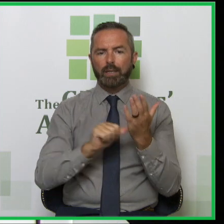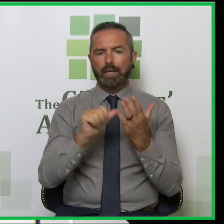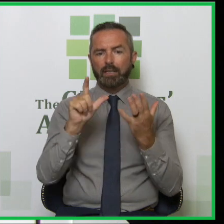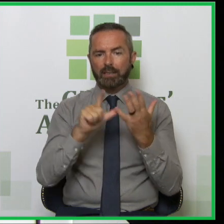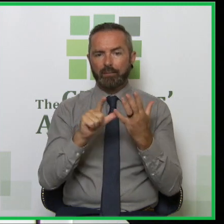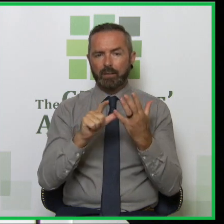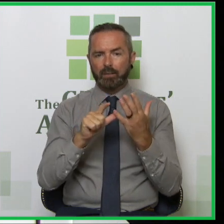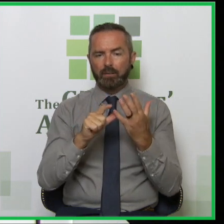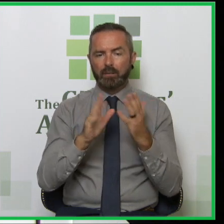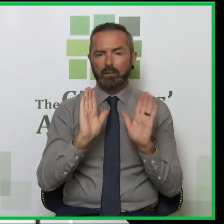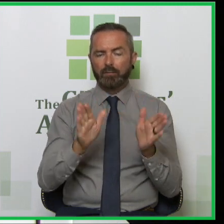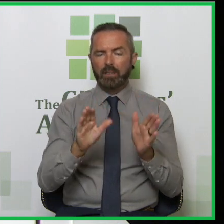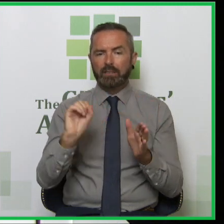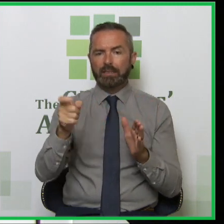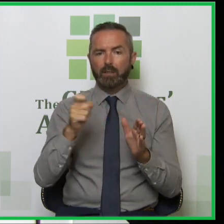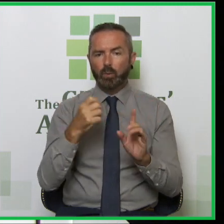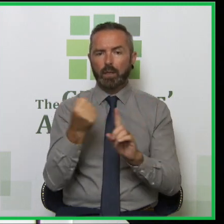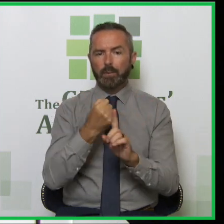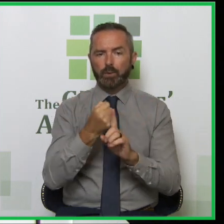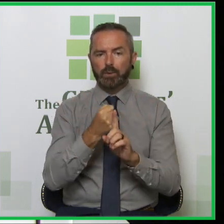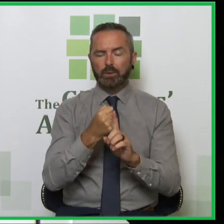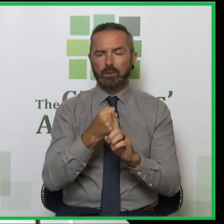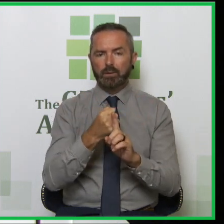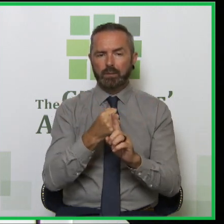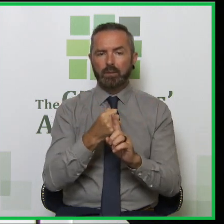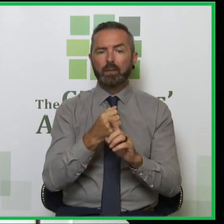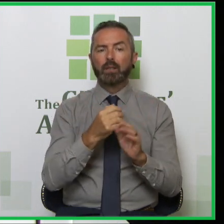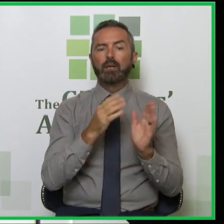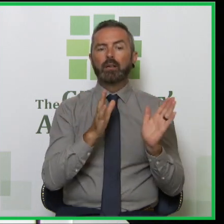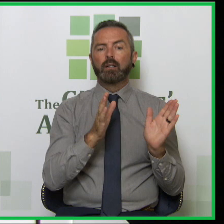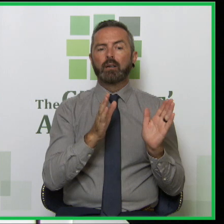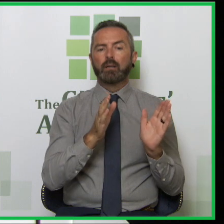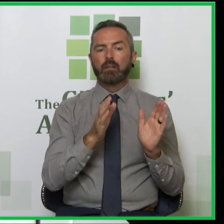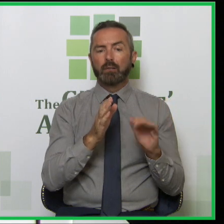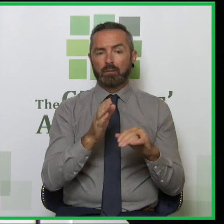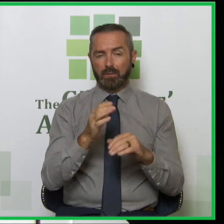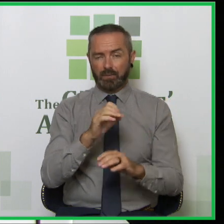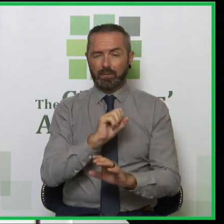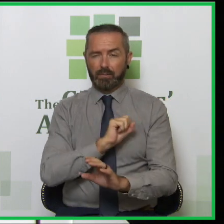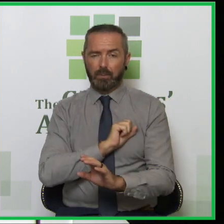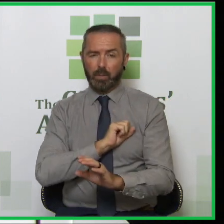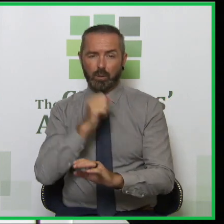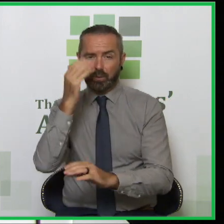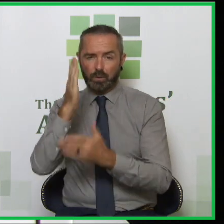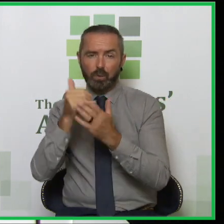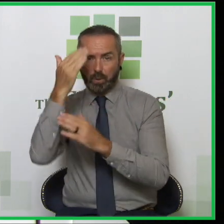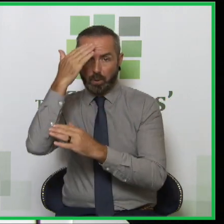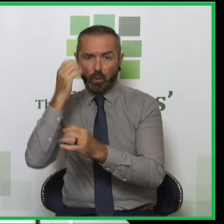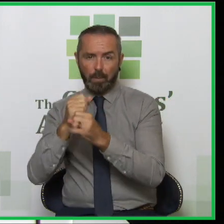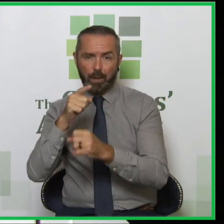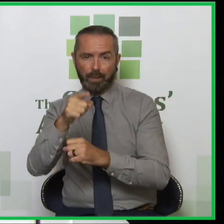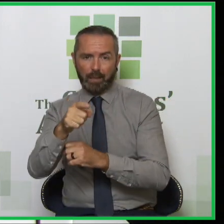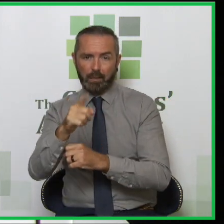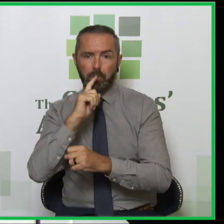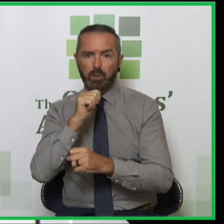was sexually abused. Thank you. When she was abused, do you think nobody knew? Somebody knew. But that child was not